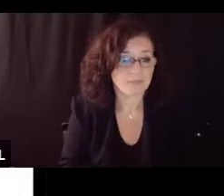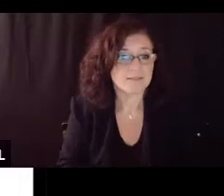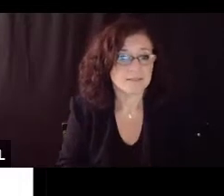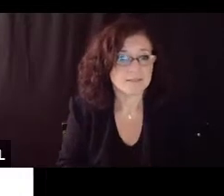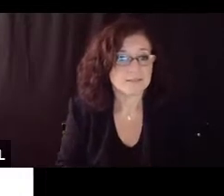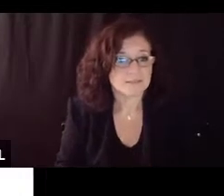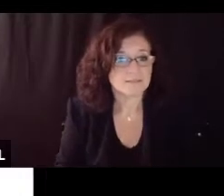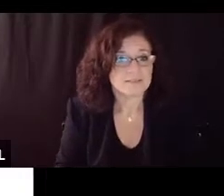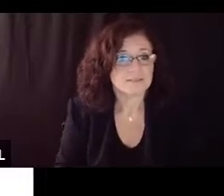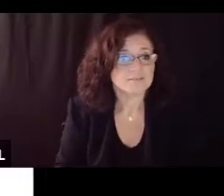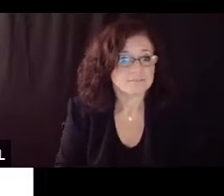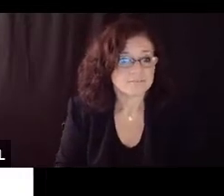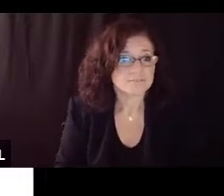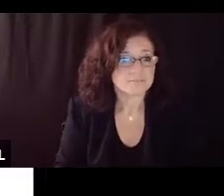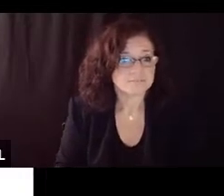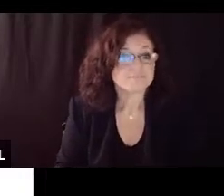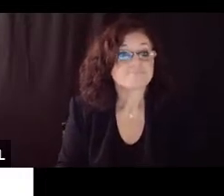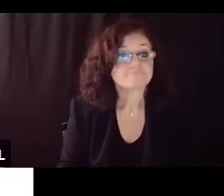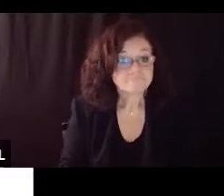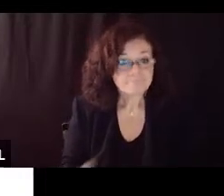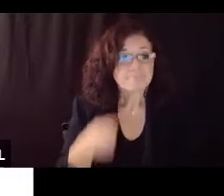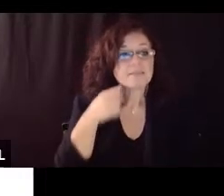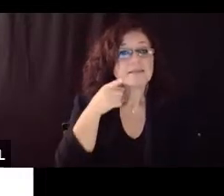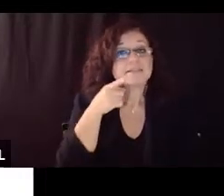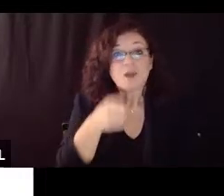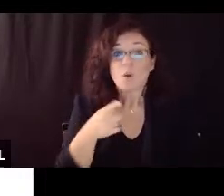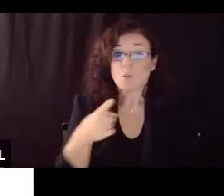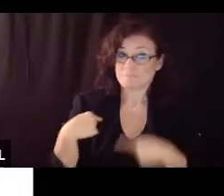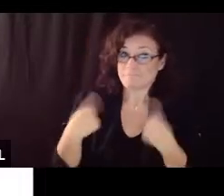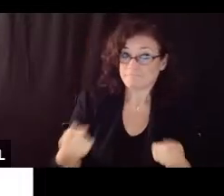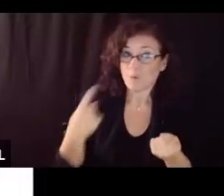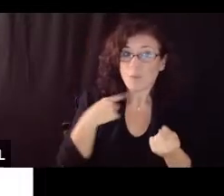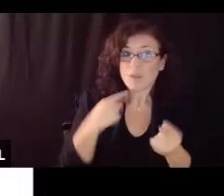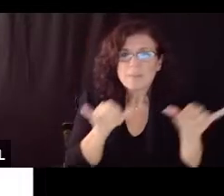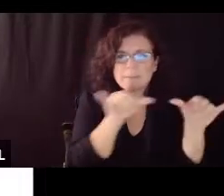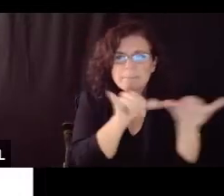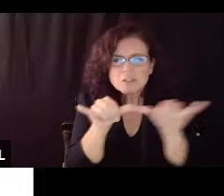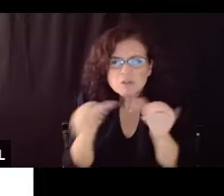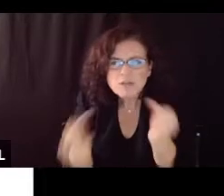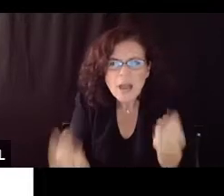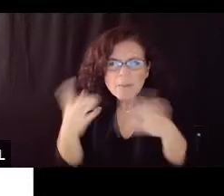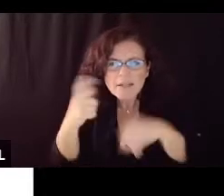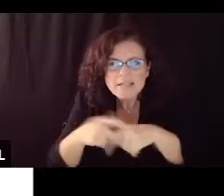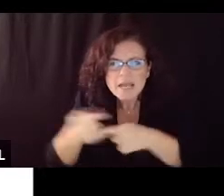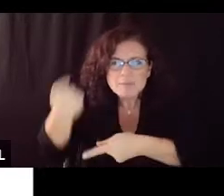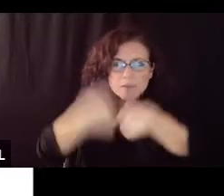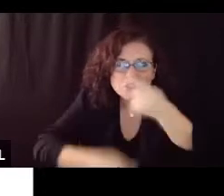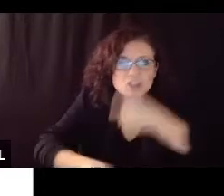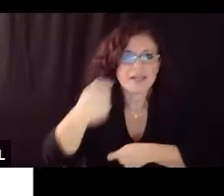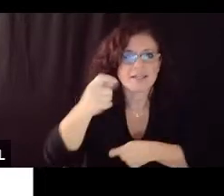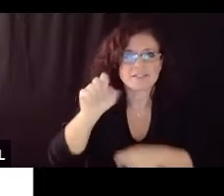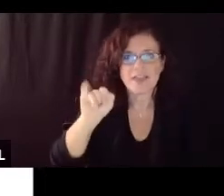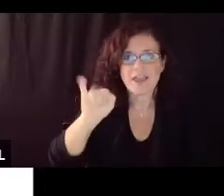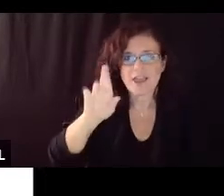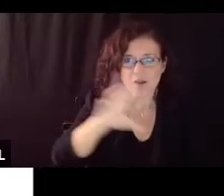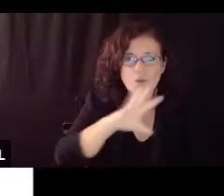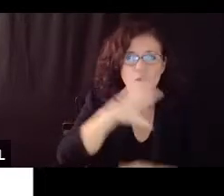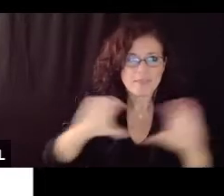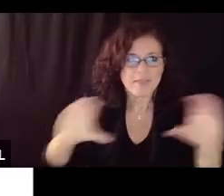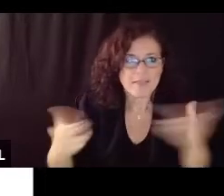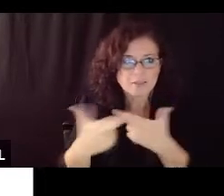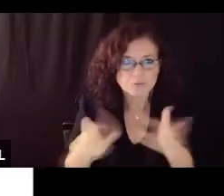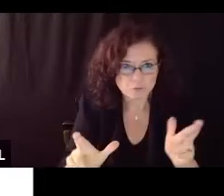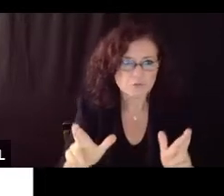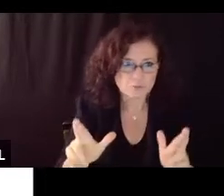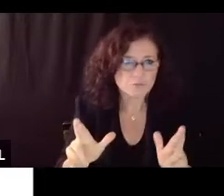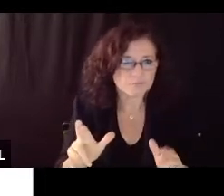is measuring the number of air changes per hour that was not something we really knew about most of the classrooms it's not something that was all that important uh up